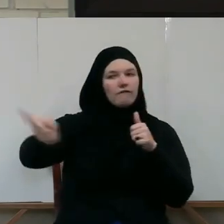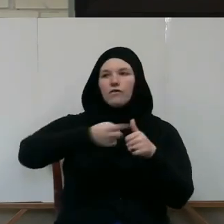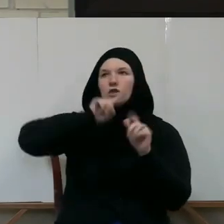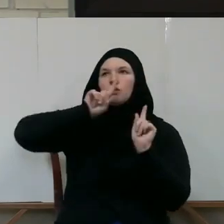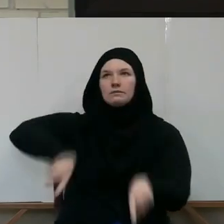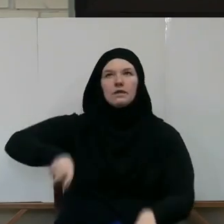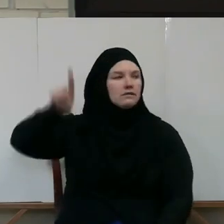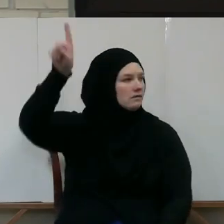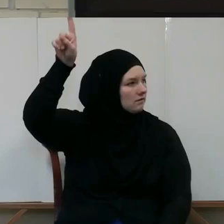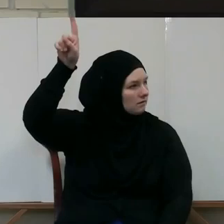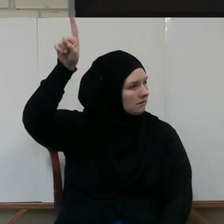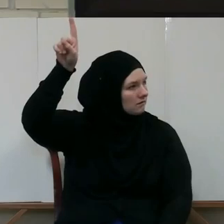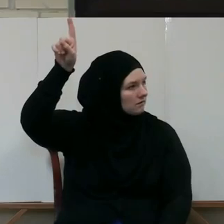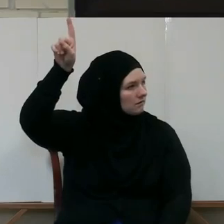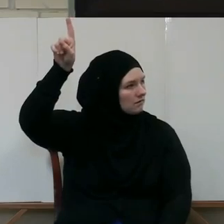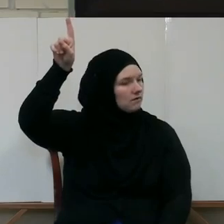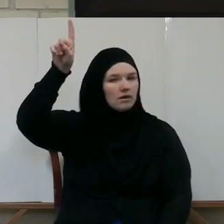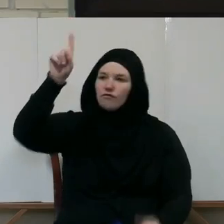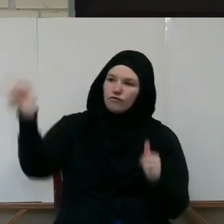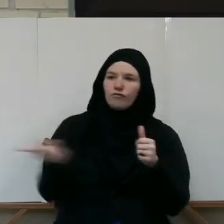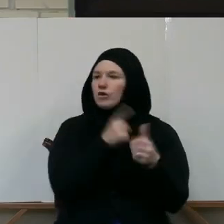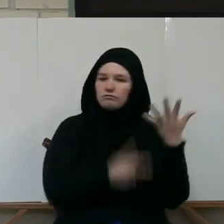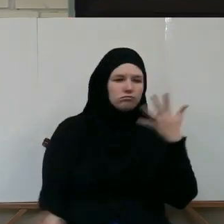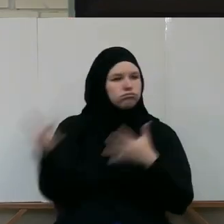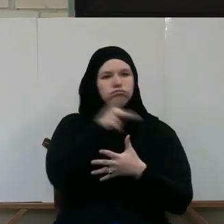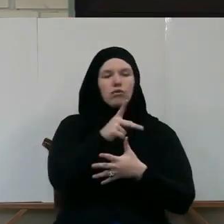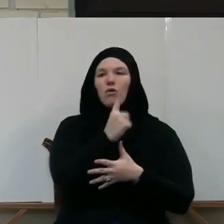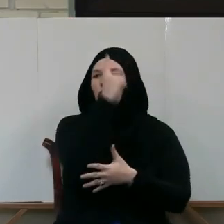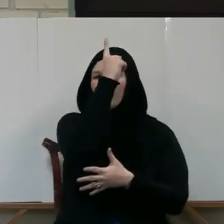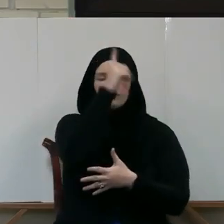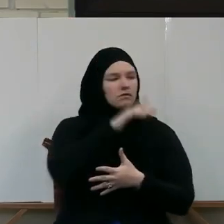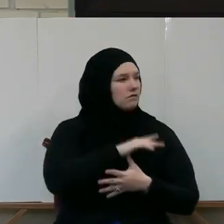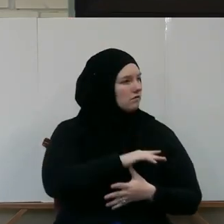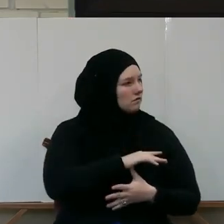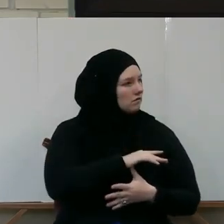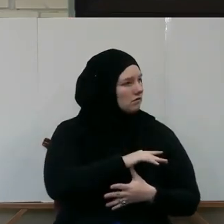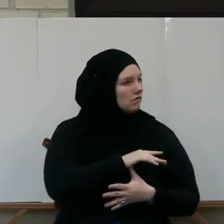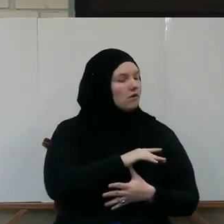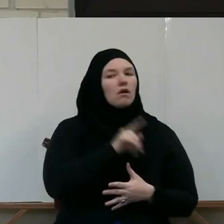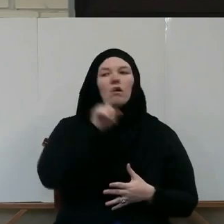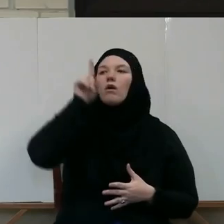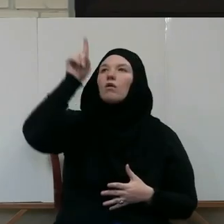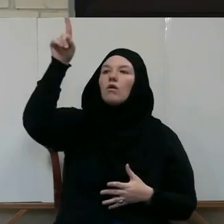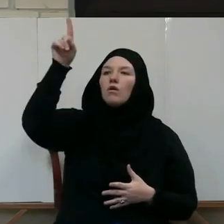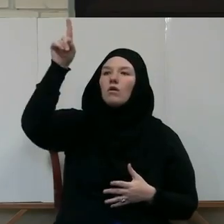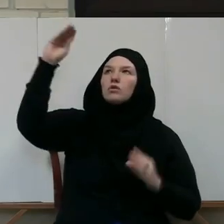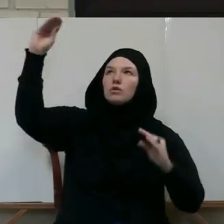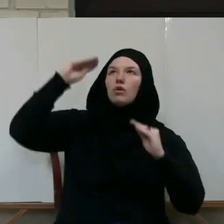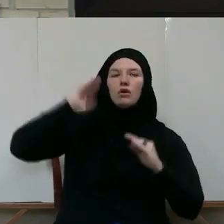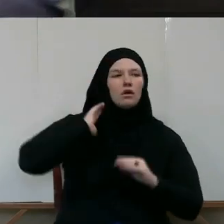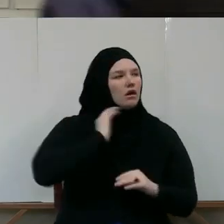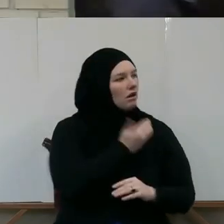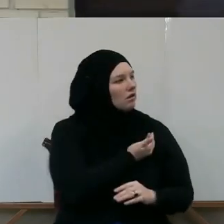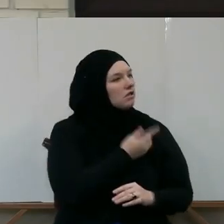response. It takes the first priority. Because Allah taught us